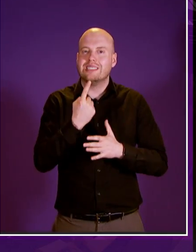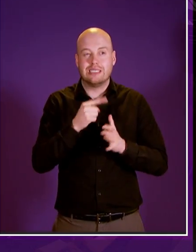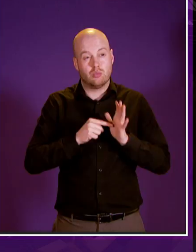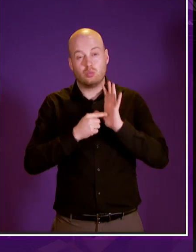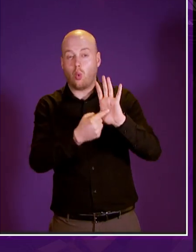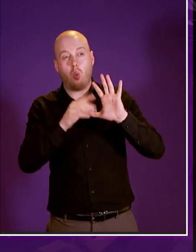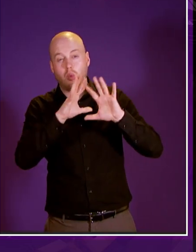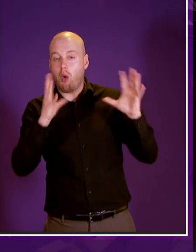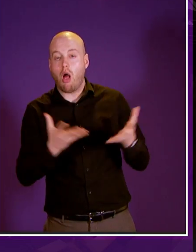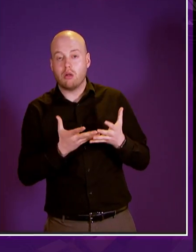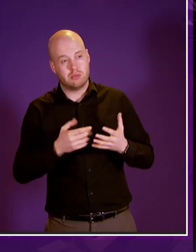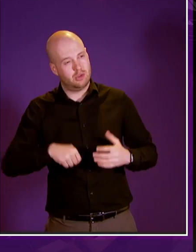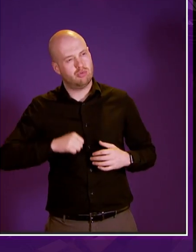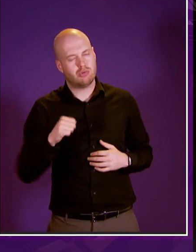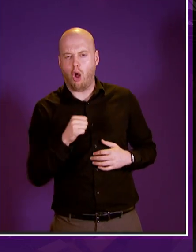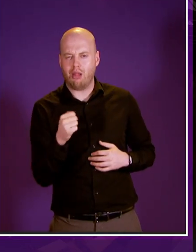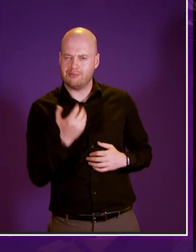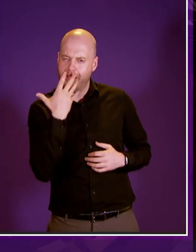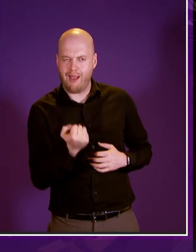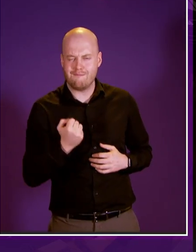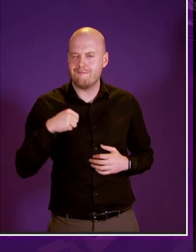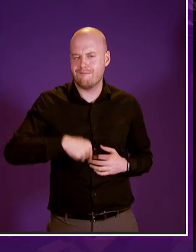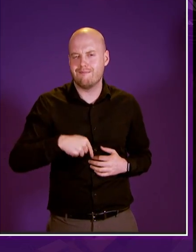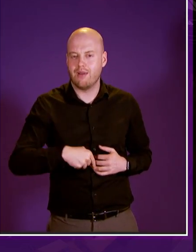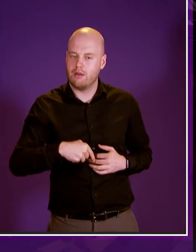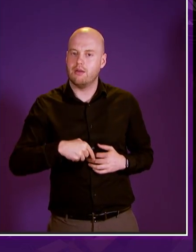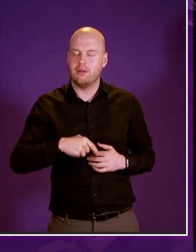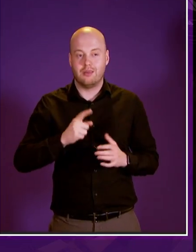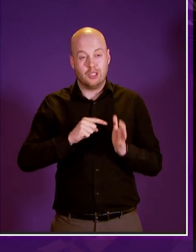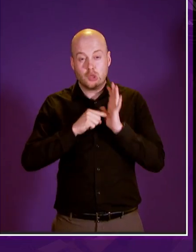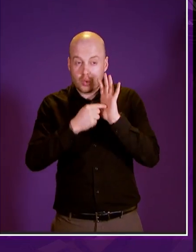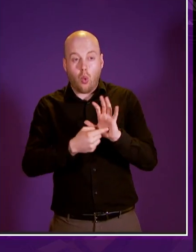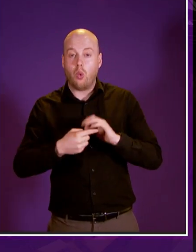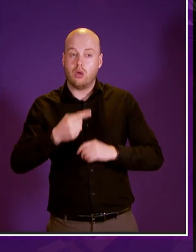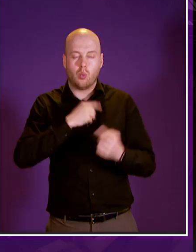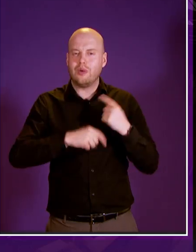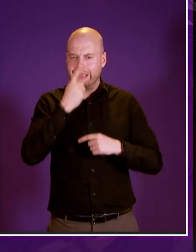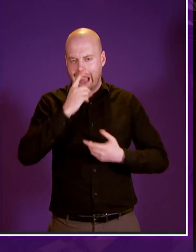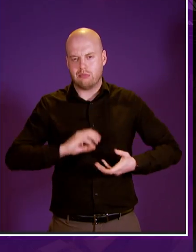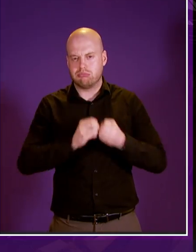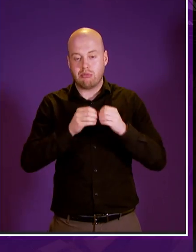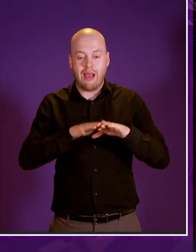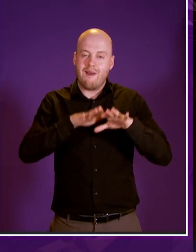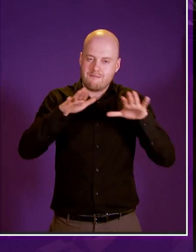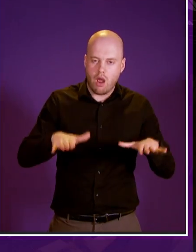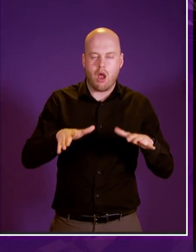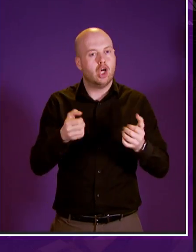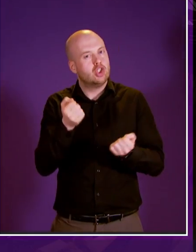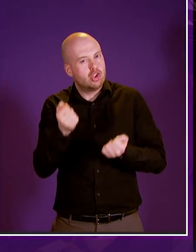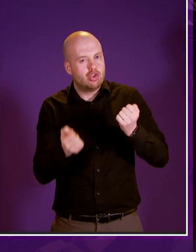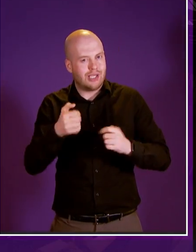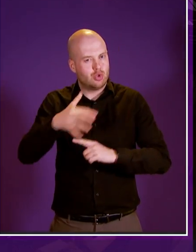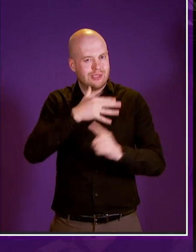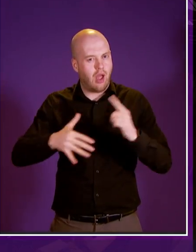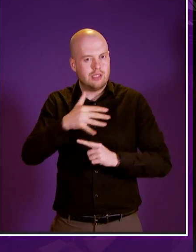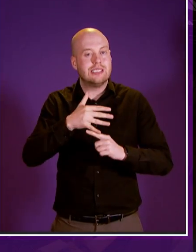world what we're made of and what we're all about but above all it shows that we can create a fairer and more just society when it take when we